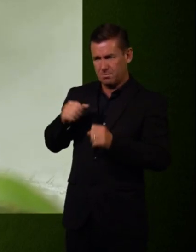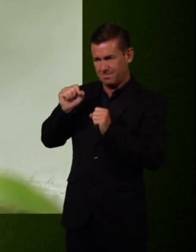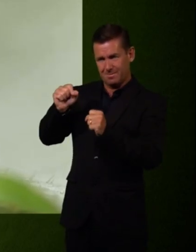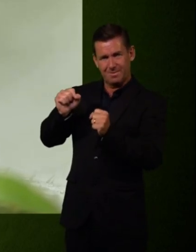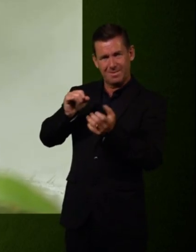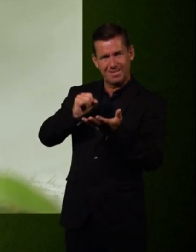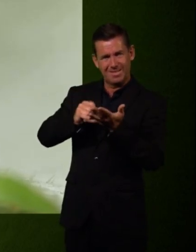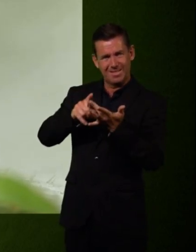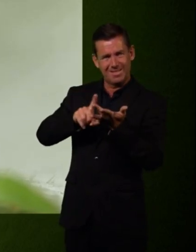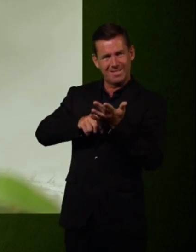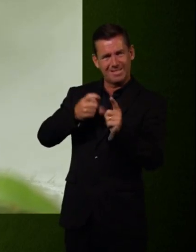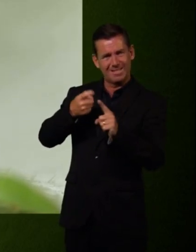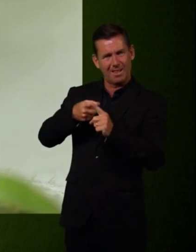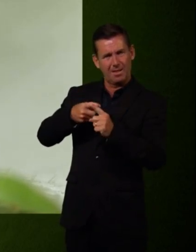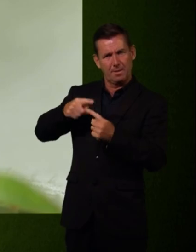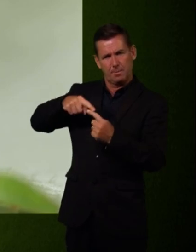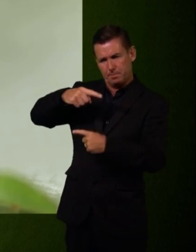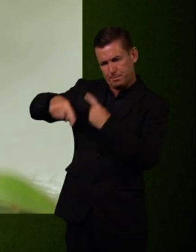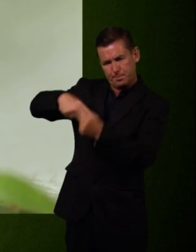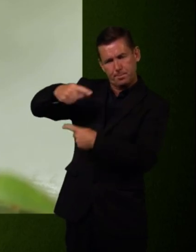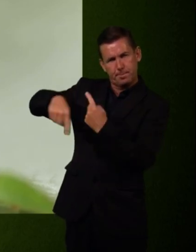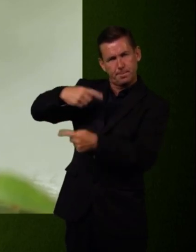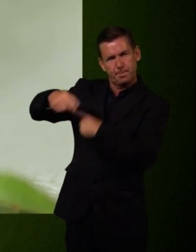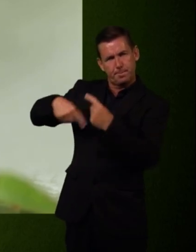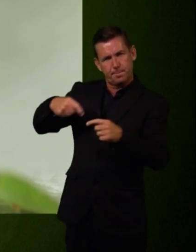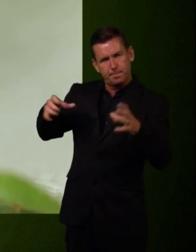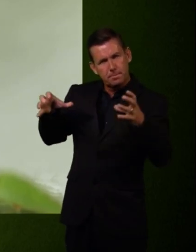it reinforces the wasp cocoons.